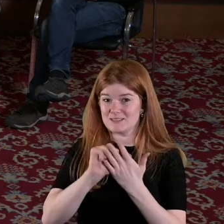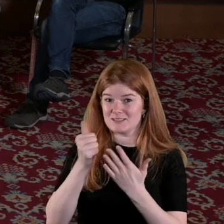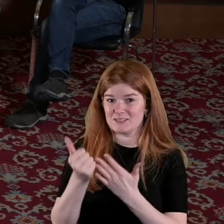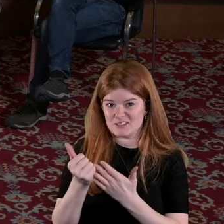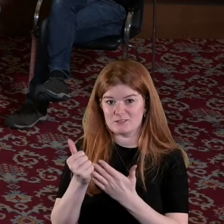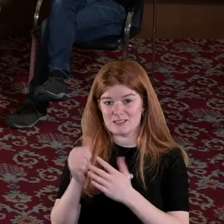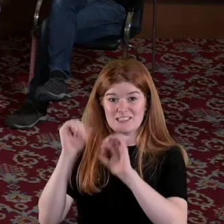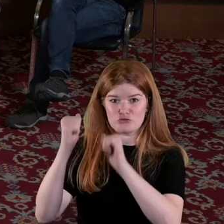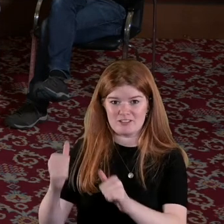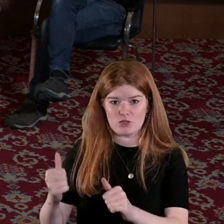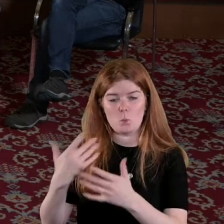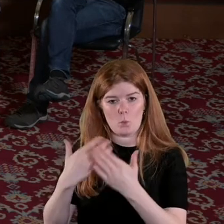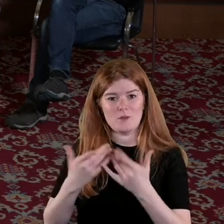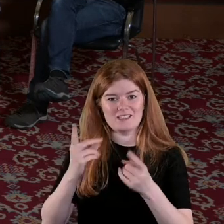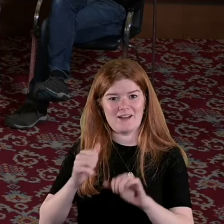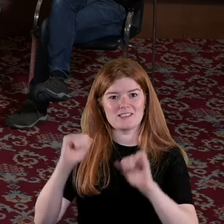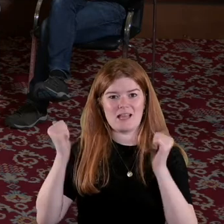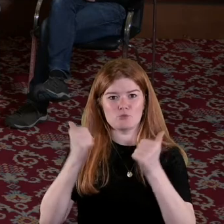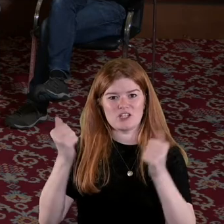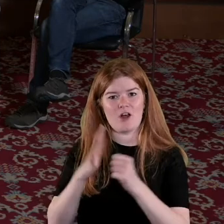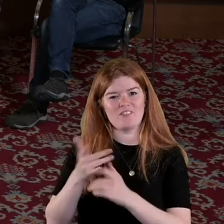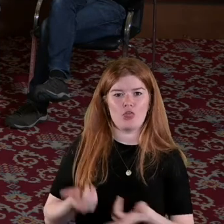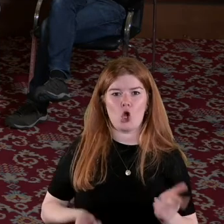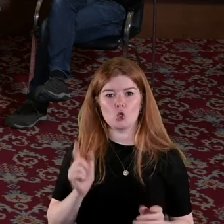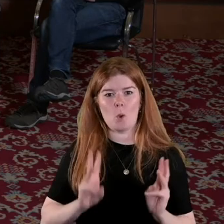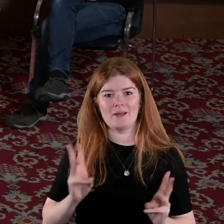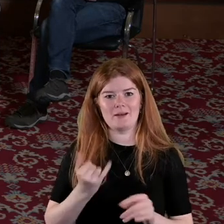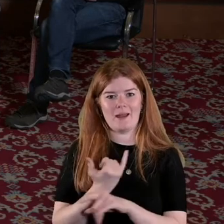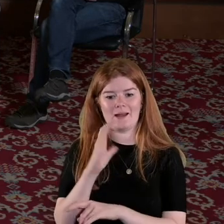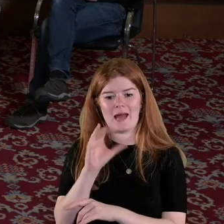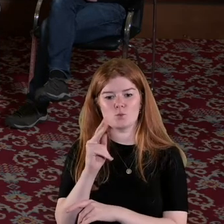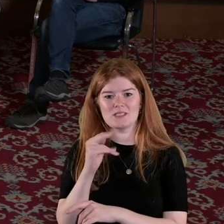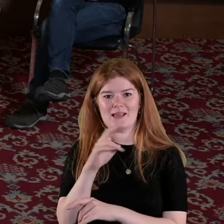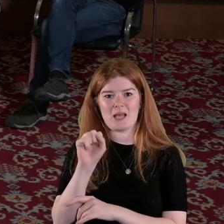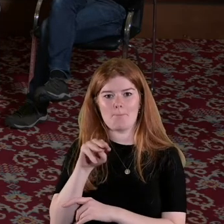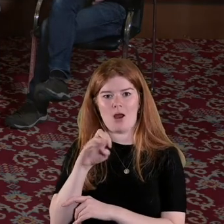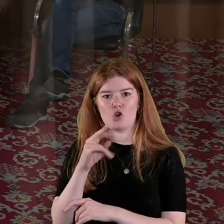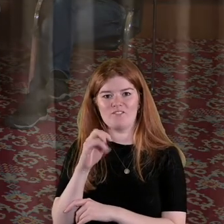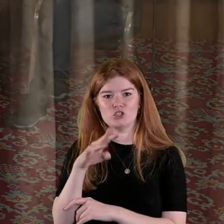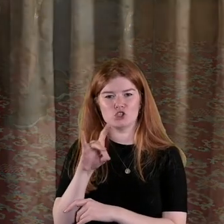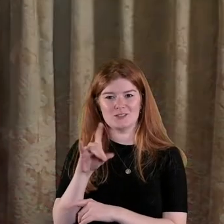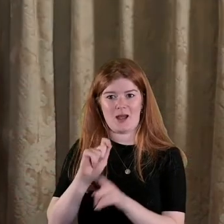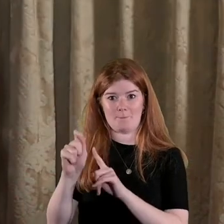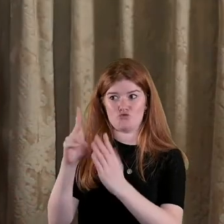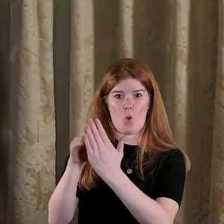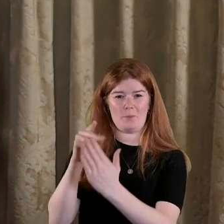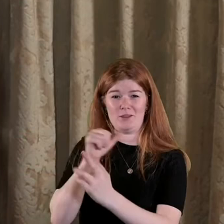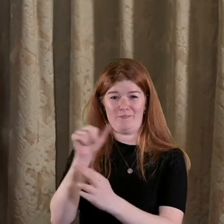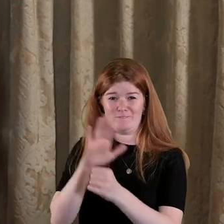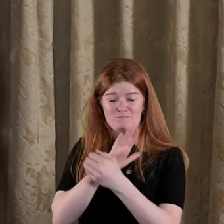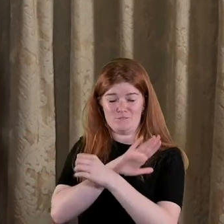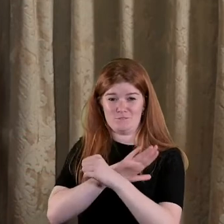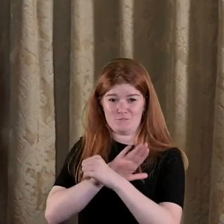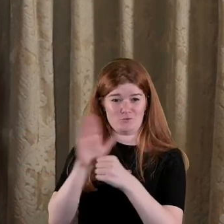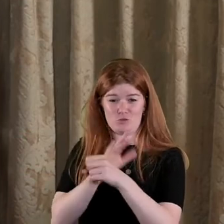centenary was you had a kind of a celebration of the gunwoman you know the Countess Markievicz type role which is of course so unrepresentative of the role played by